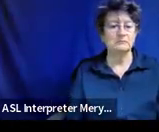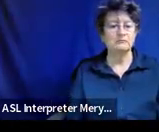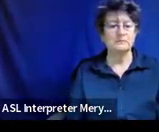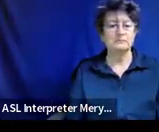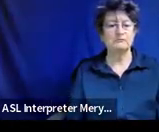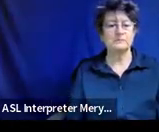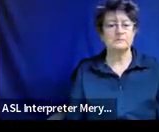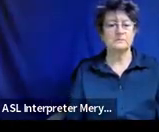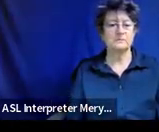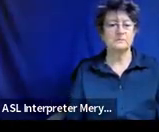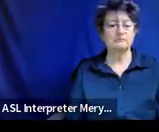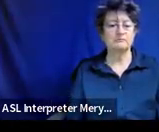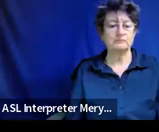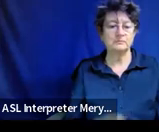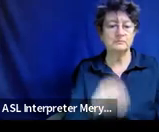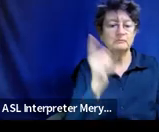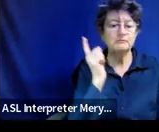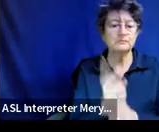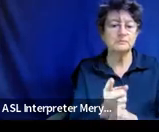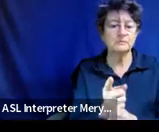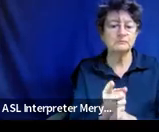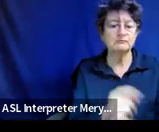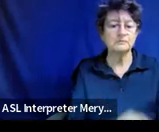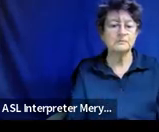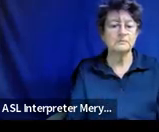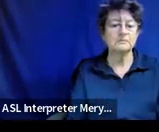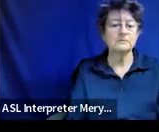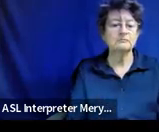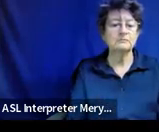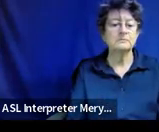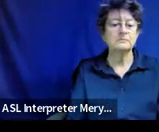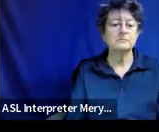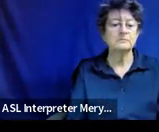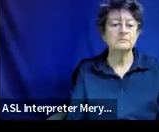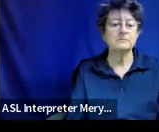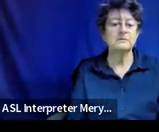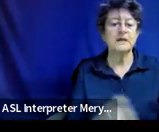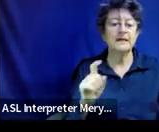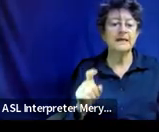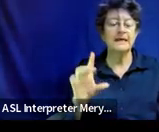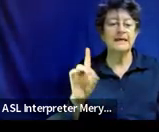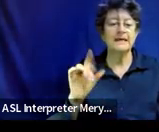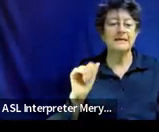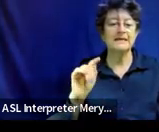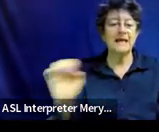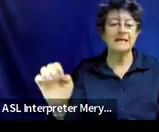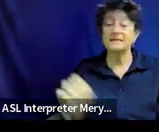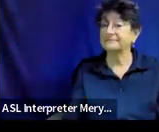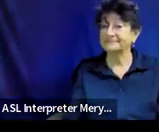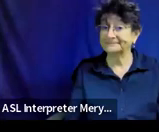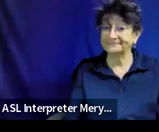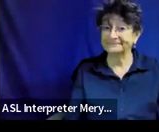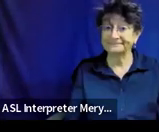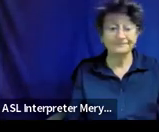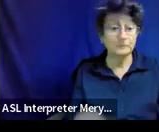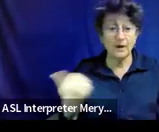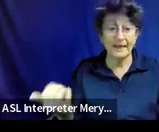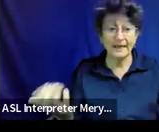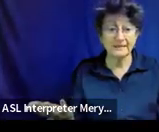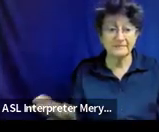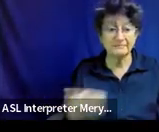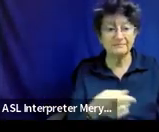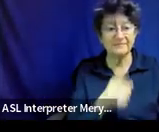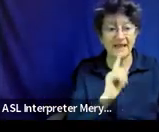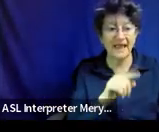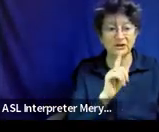there you go. Exactly right. We need a date there. Yes. Any other thoughts? Okay. There's our answers